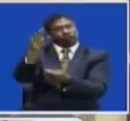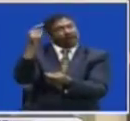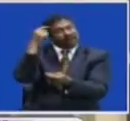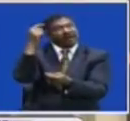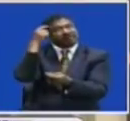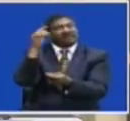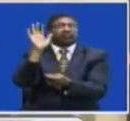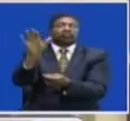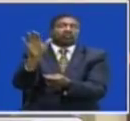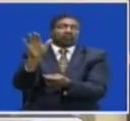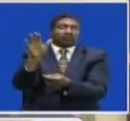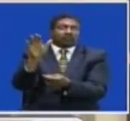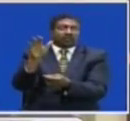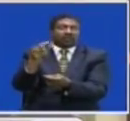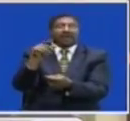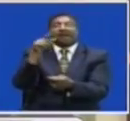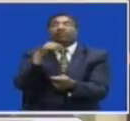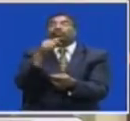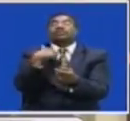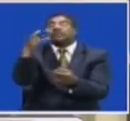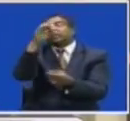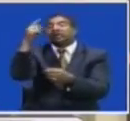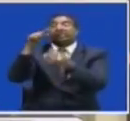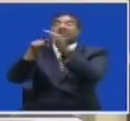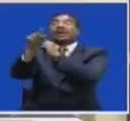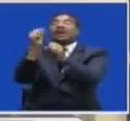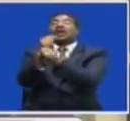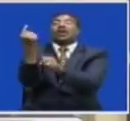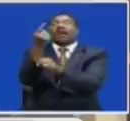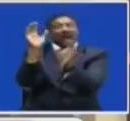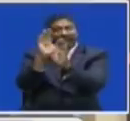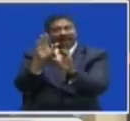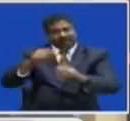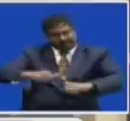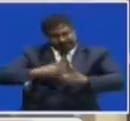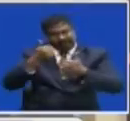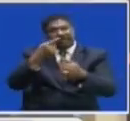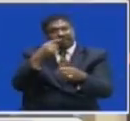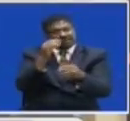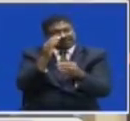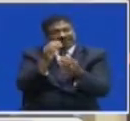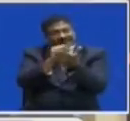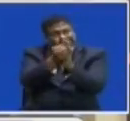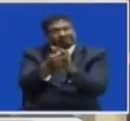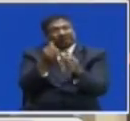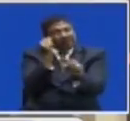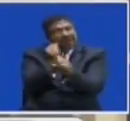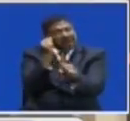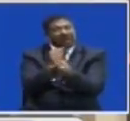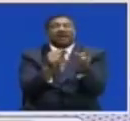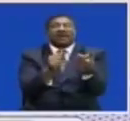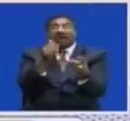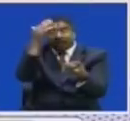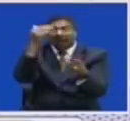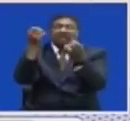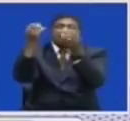That Employment Out there In the industry Has not been So much Available to many